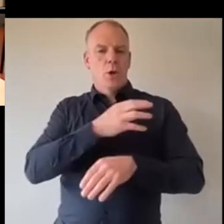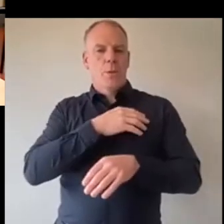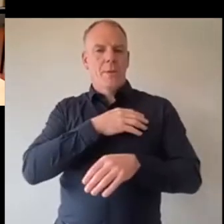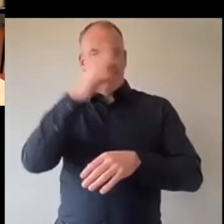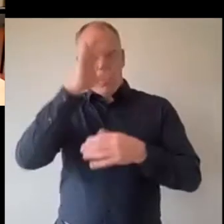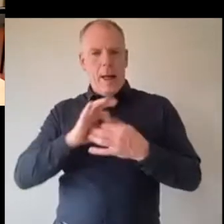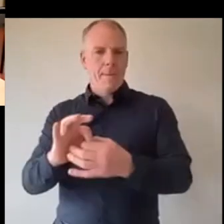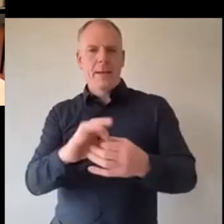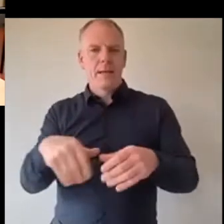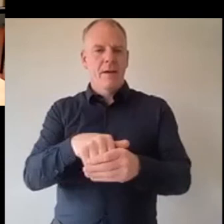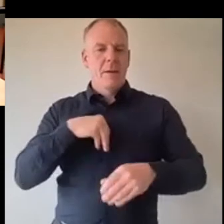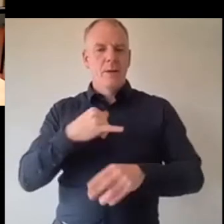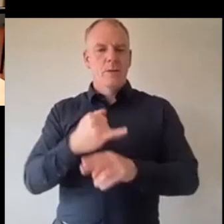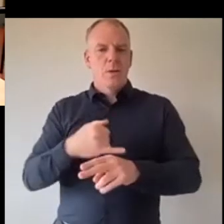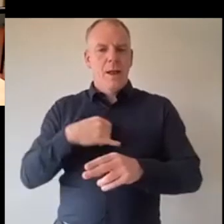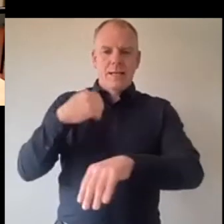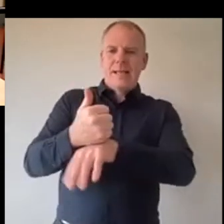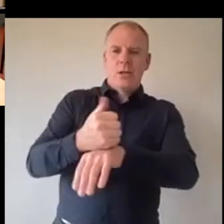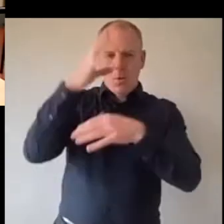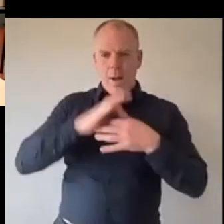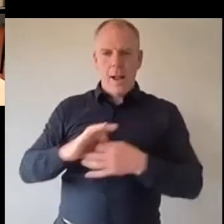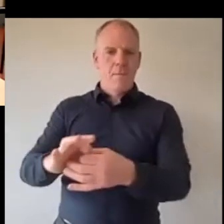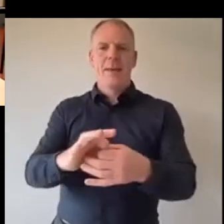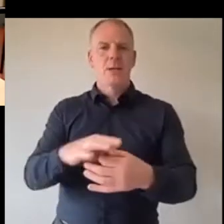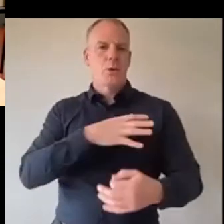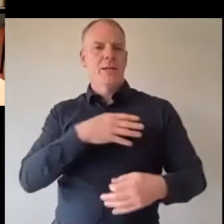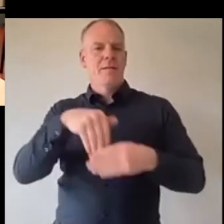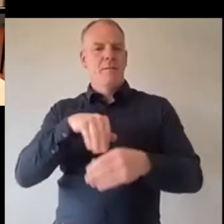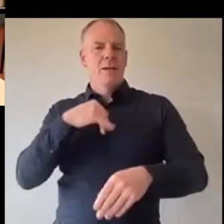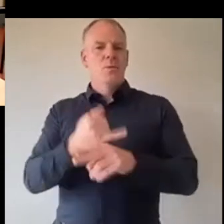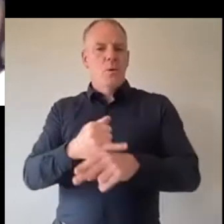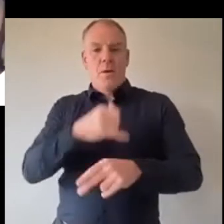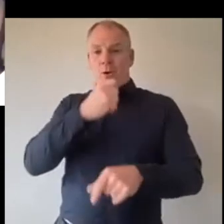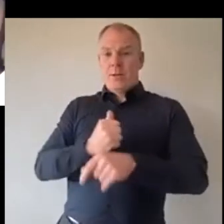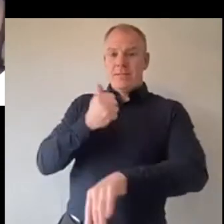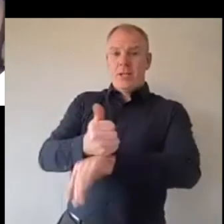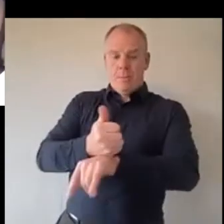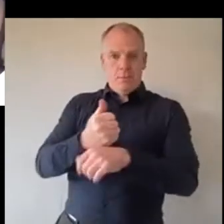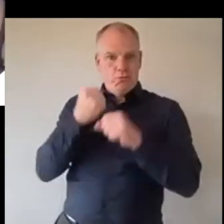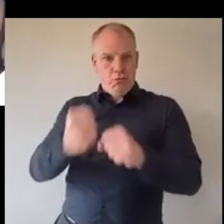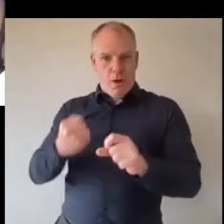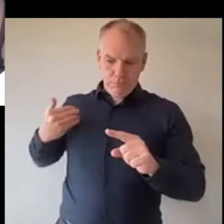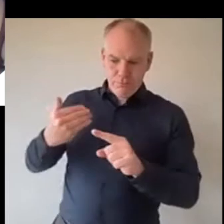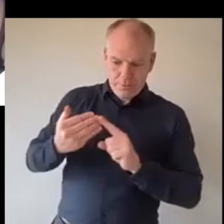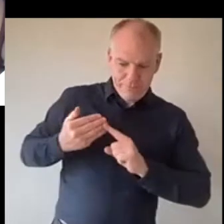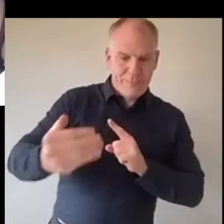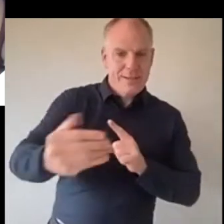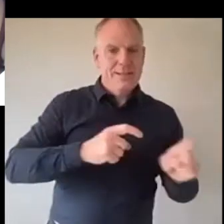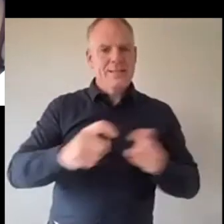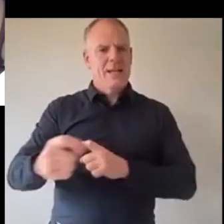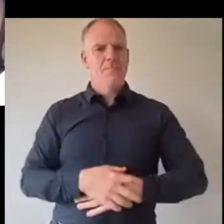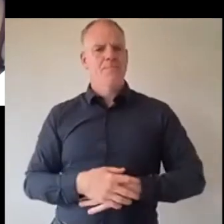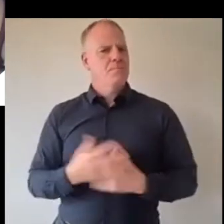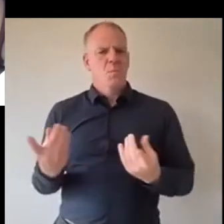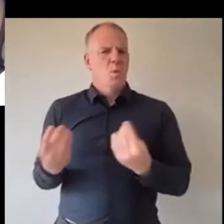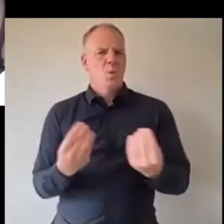is the first time we ever set up the well-being committee and it's gone strong still and I had and what what does it what has it been